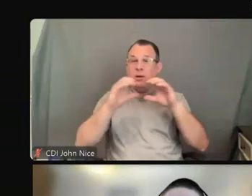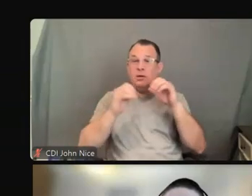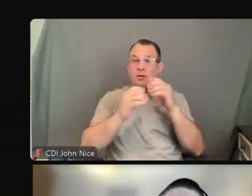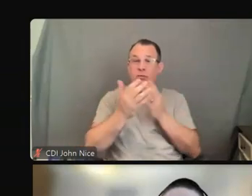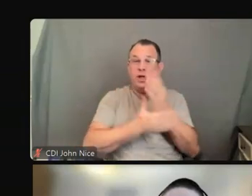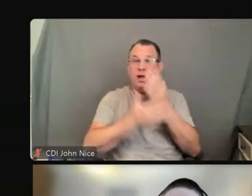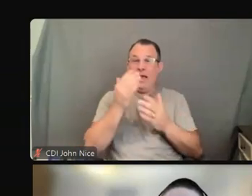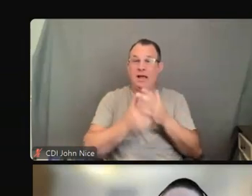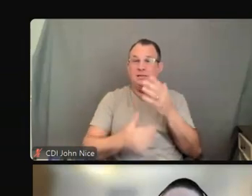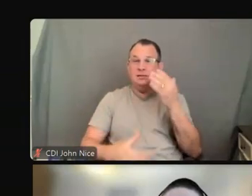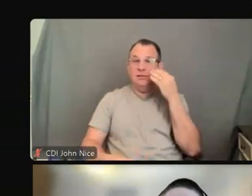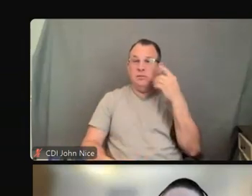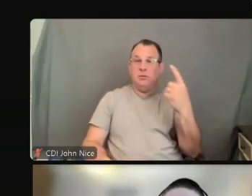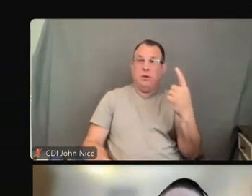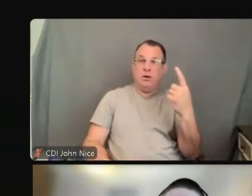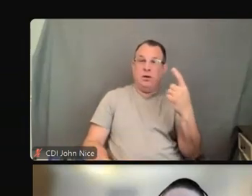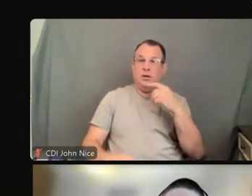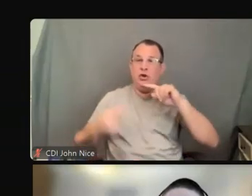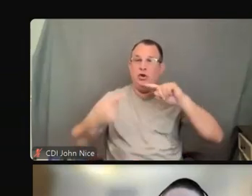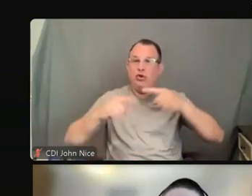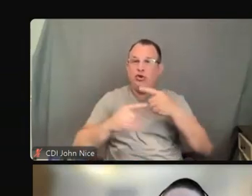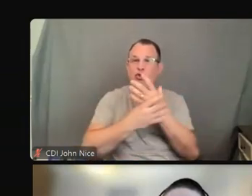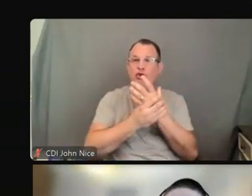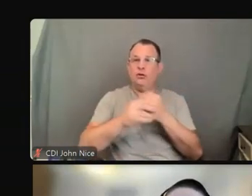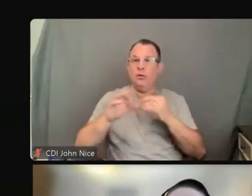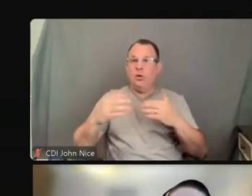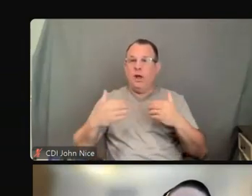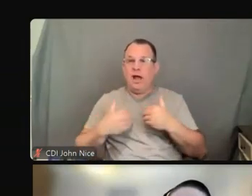may be due to injury, neurological impairment, illness.